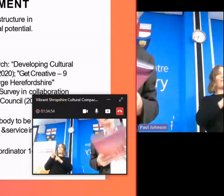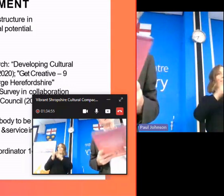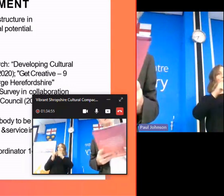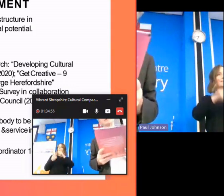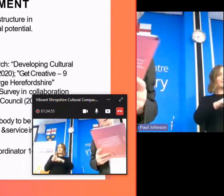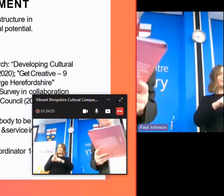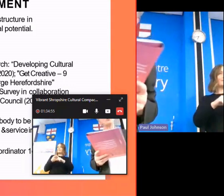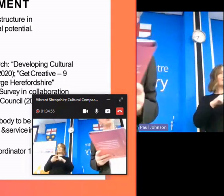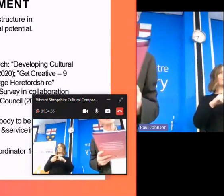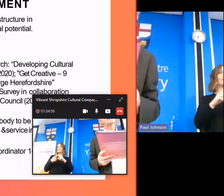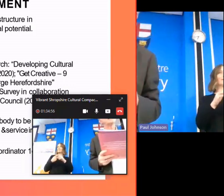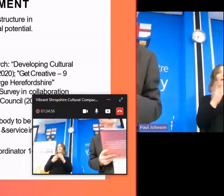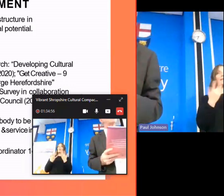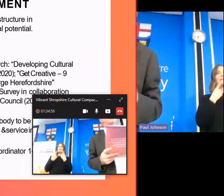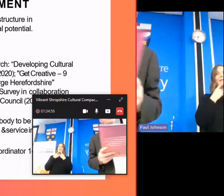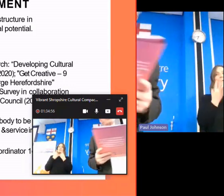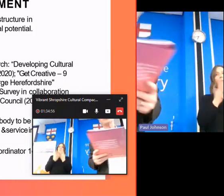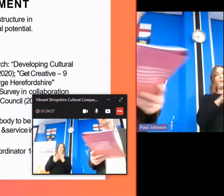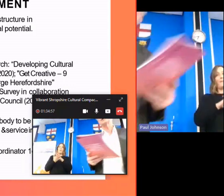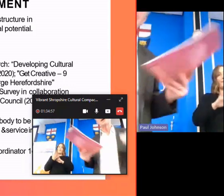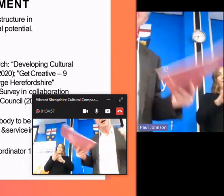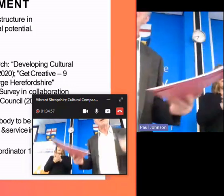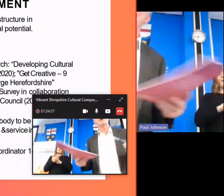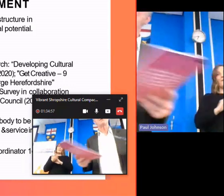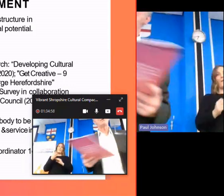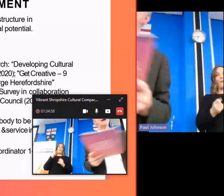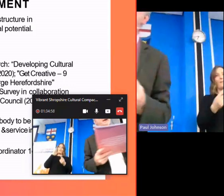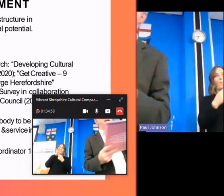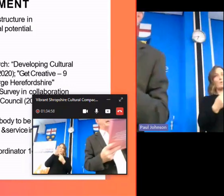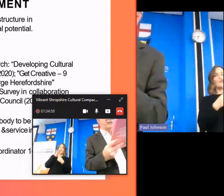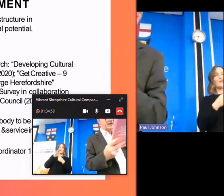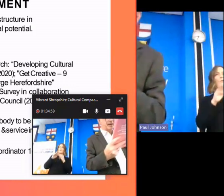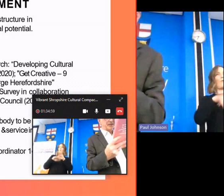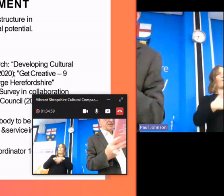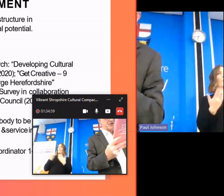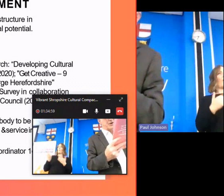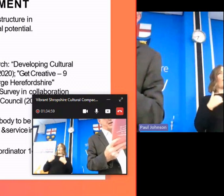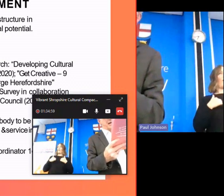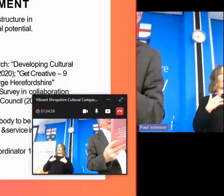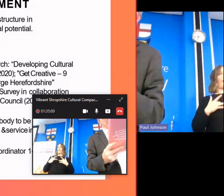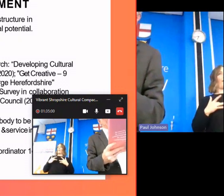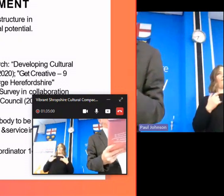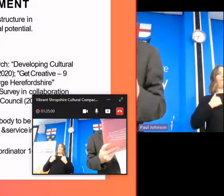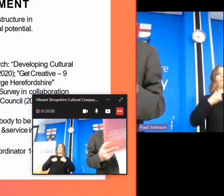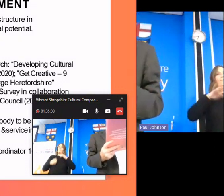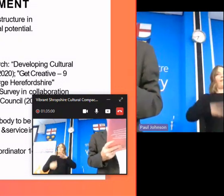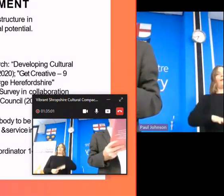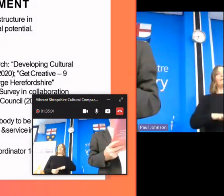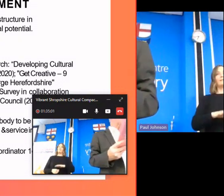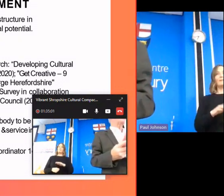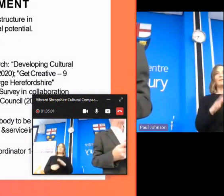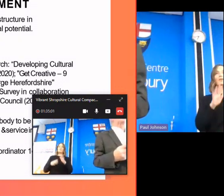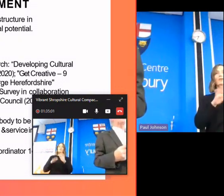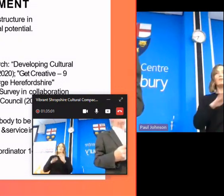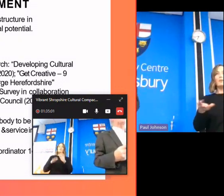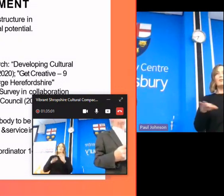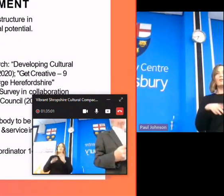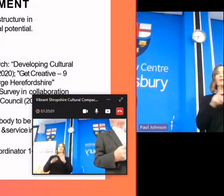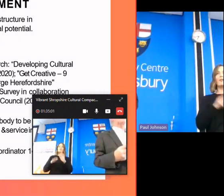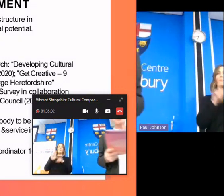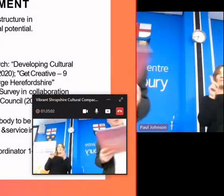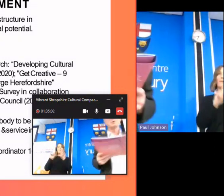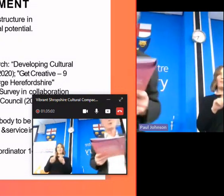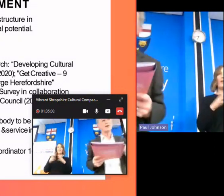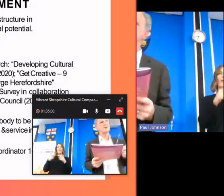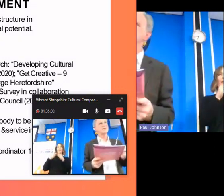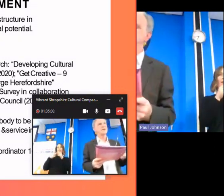meaningful important uh pro and contra about where they live and so on uh children and young people unsurprisingly